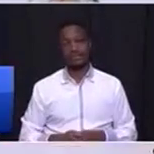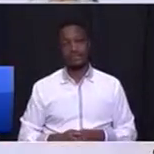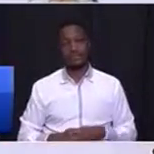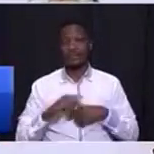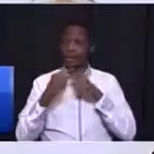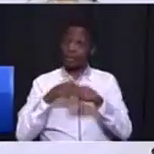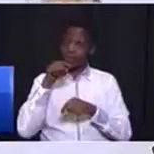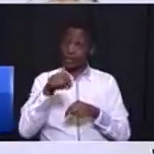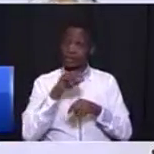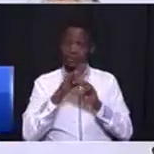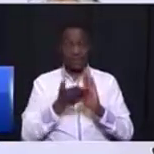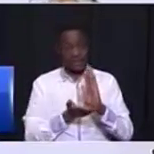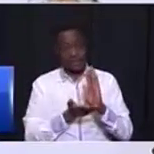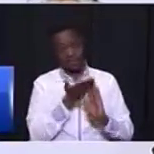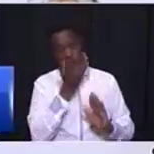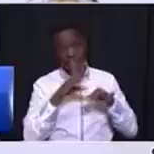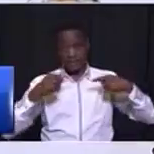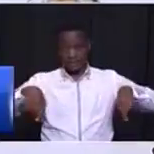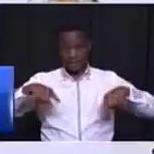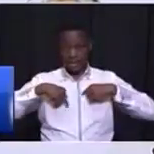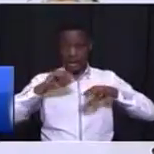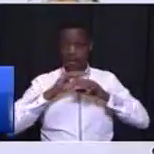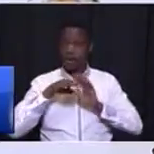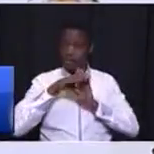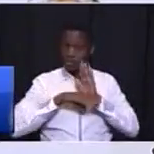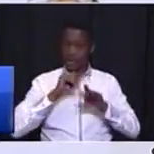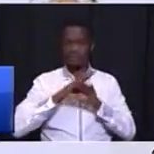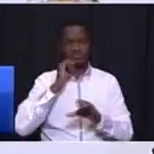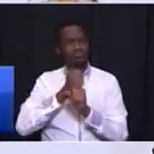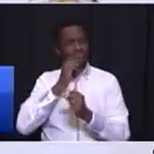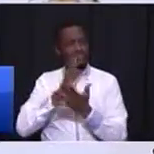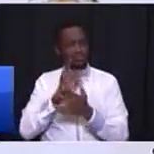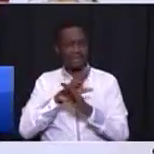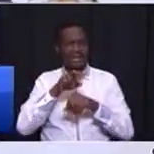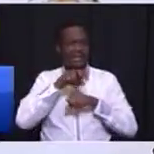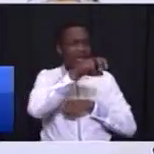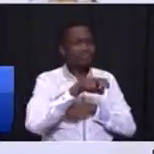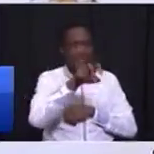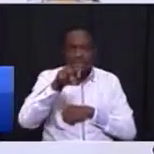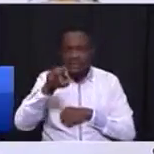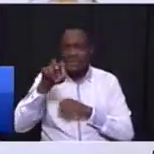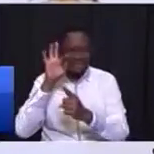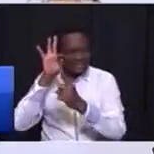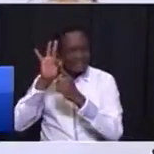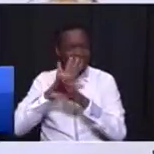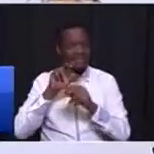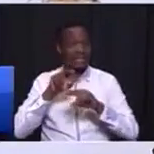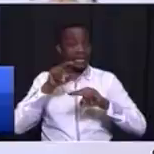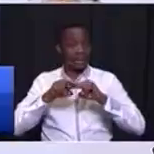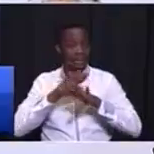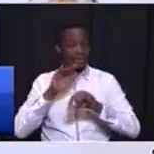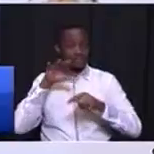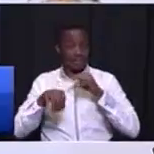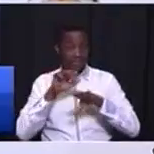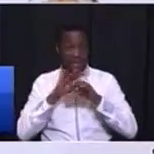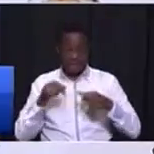regard, we are going to increase our programs, all these programs, to ensure that they reach specific numbers that you will find in the